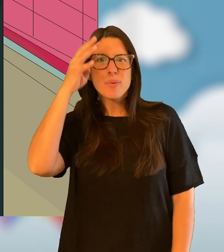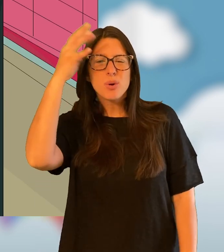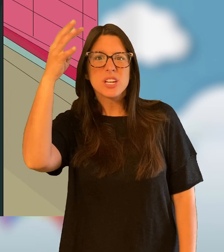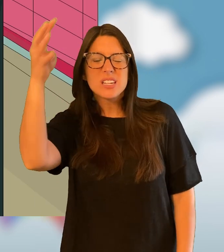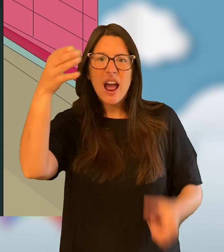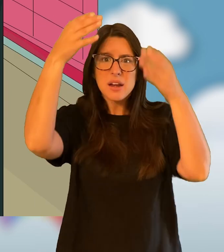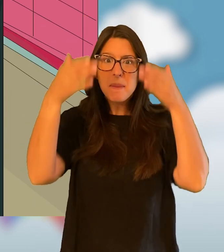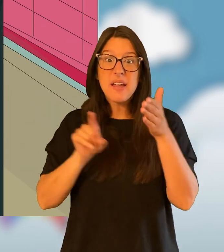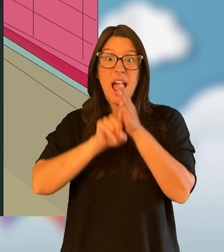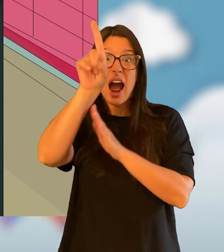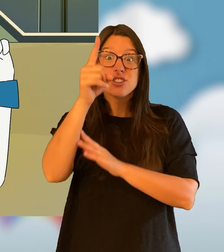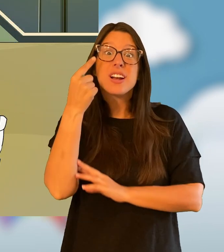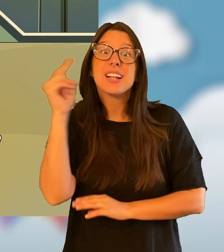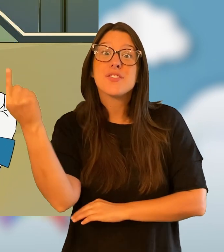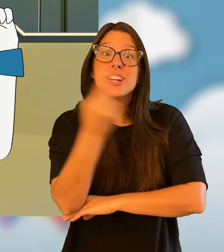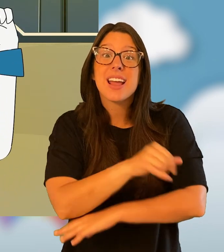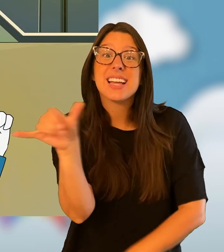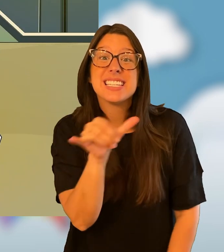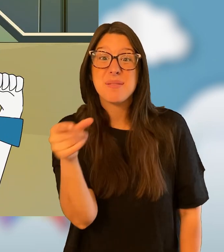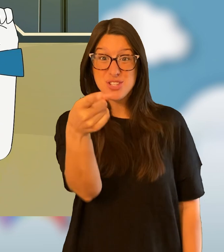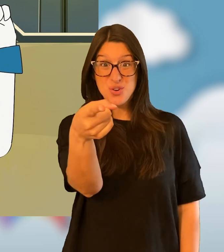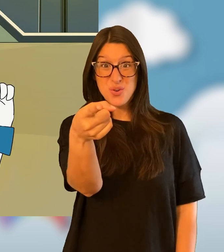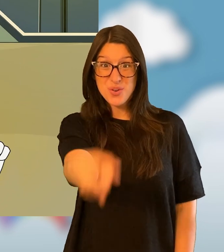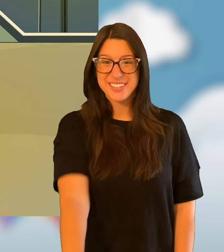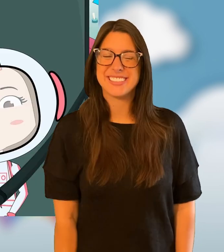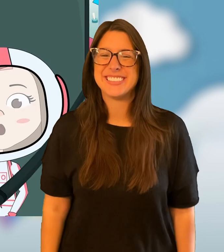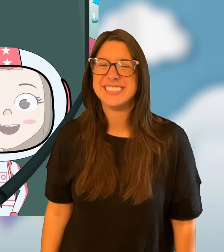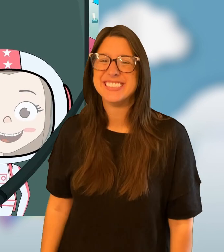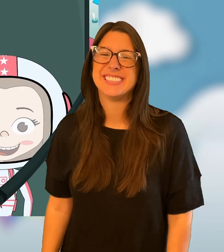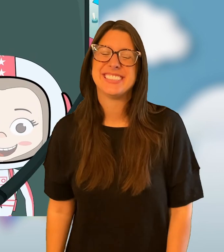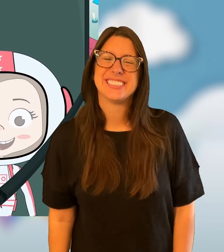Can we be astronauts for a day like you?